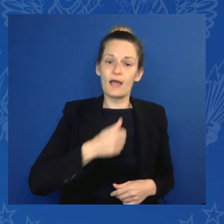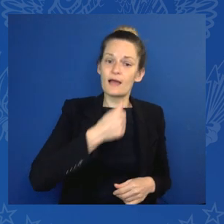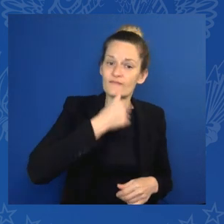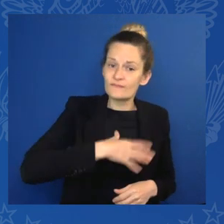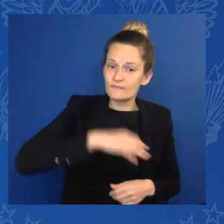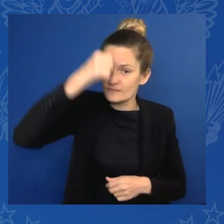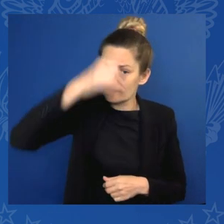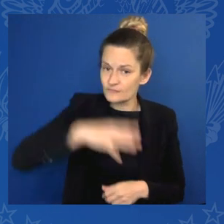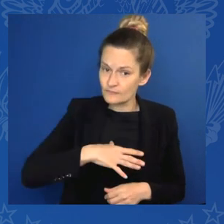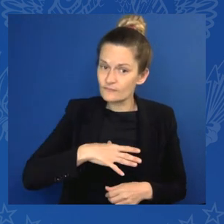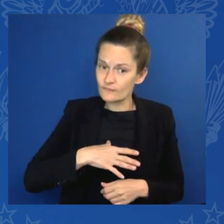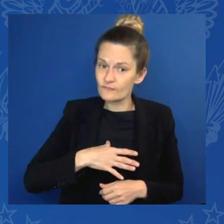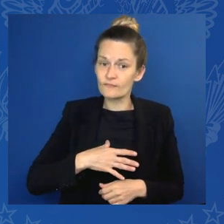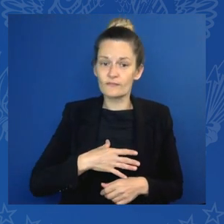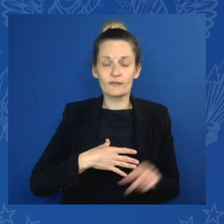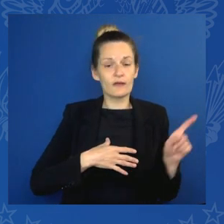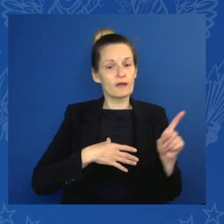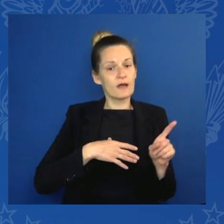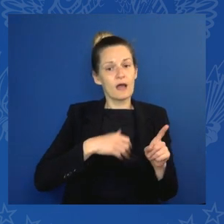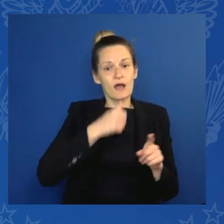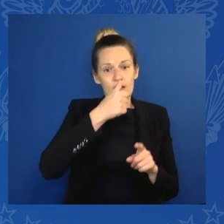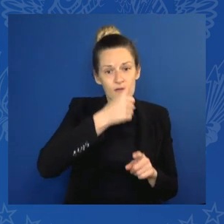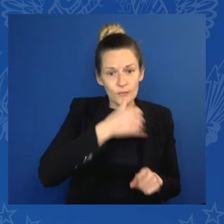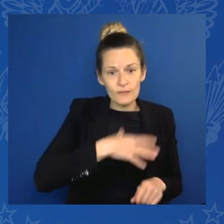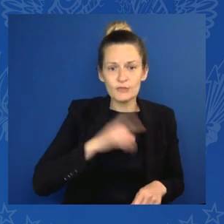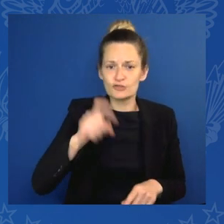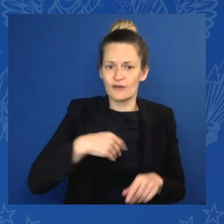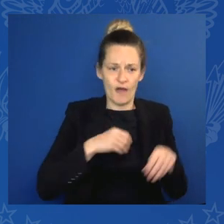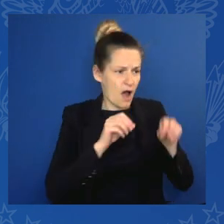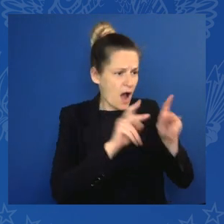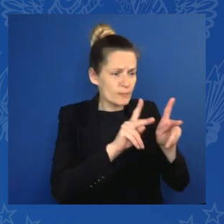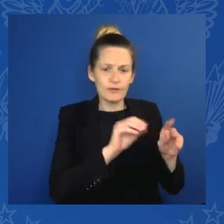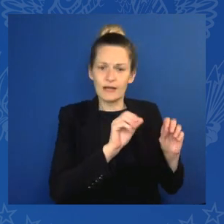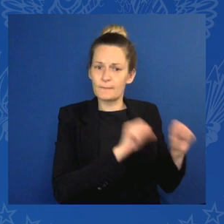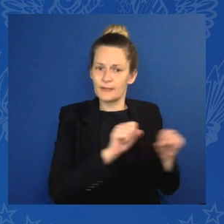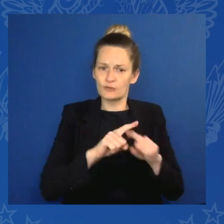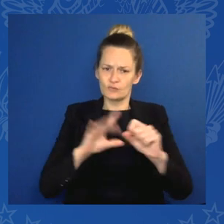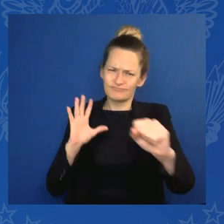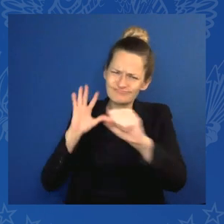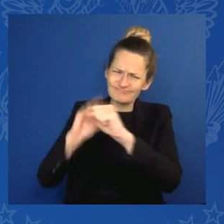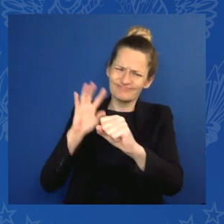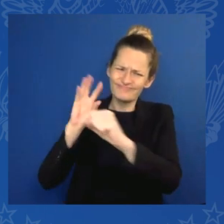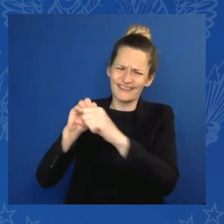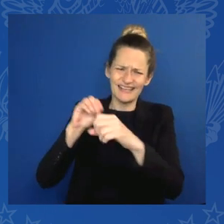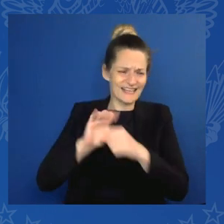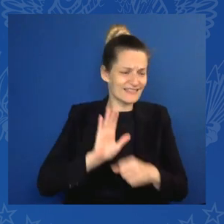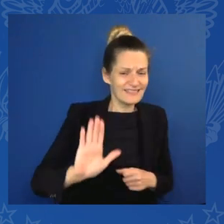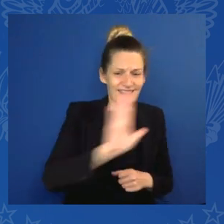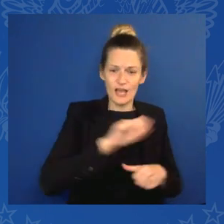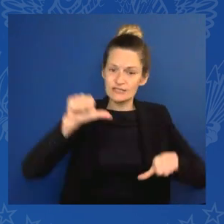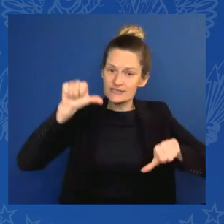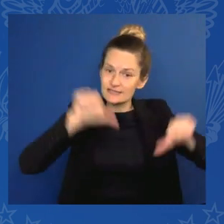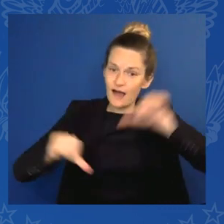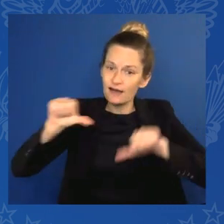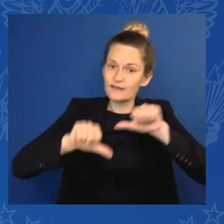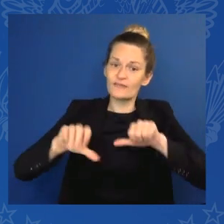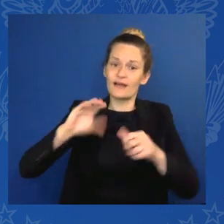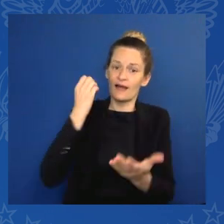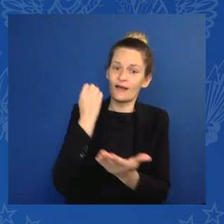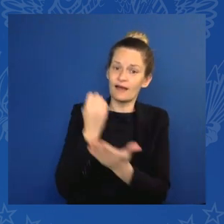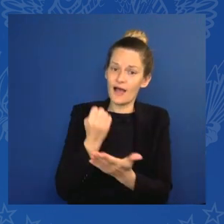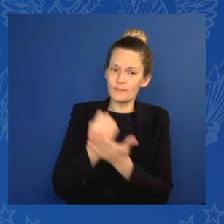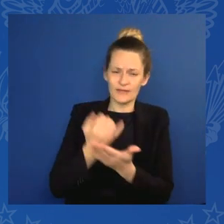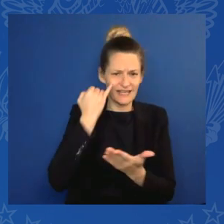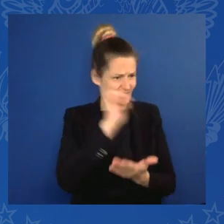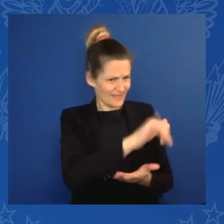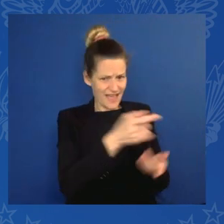more fully in their societies and economies, we see positive impacts not only in their communities, but around the board — across